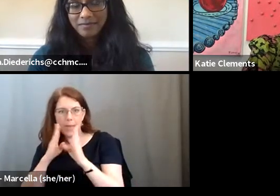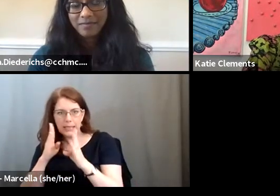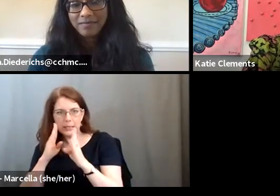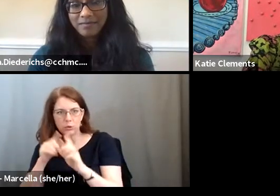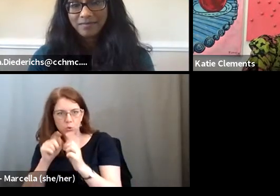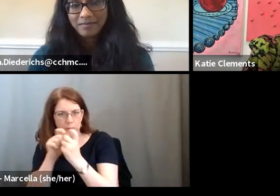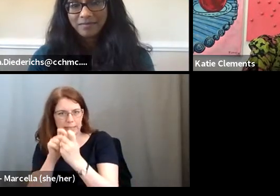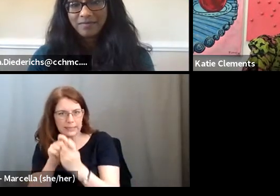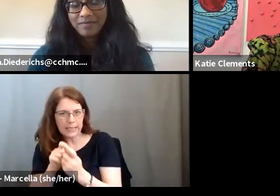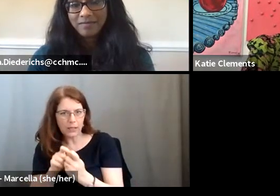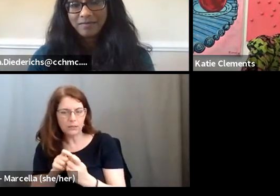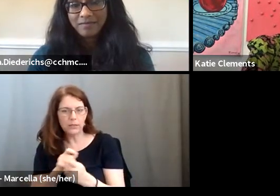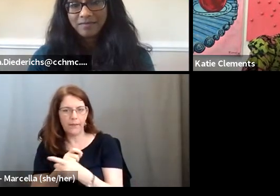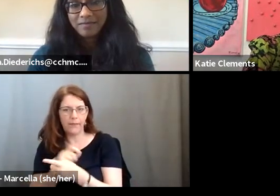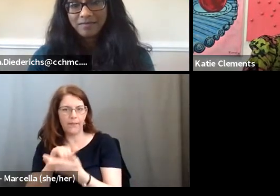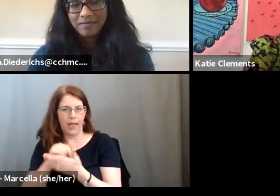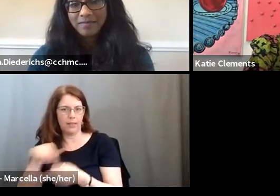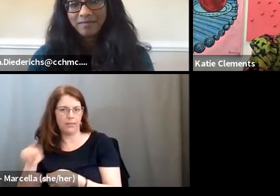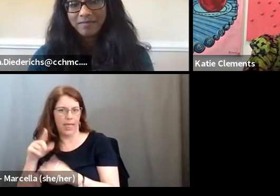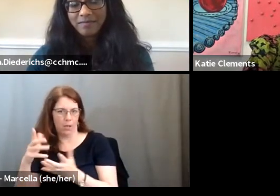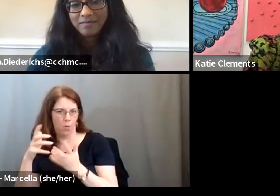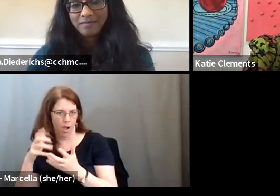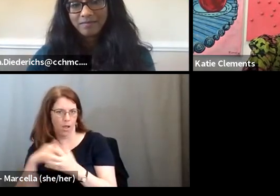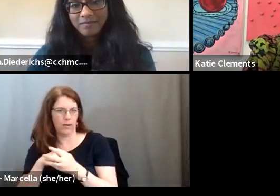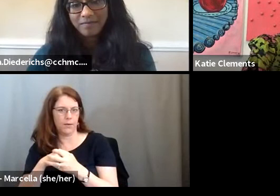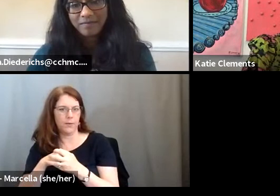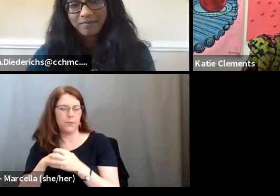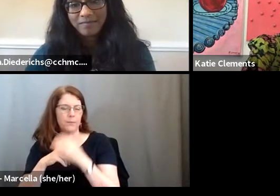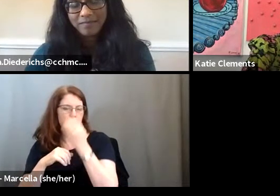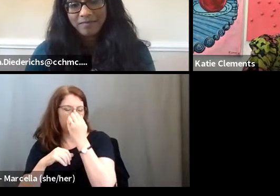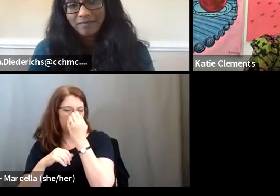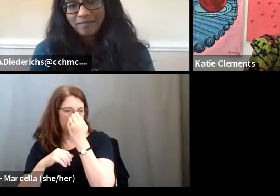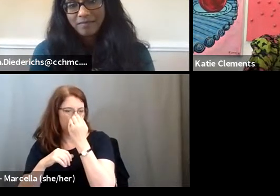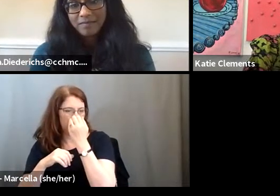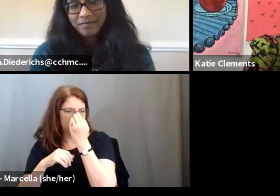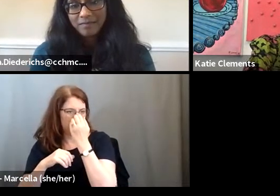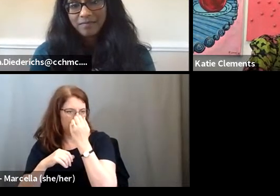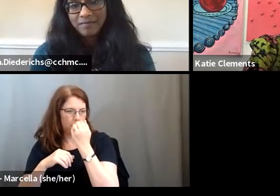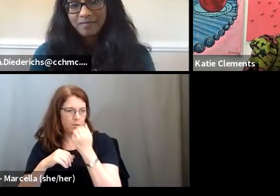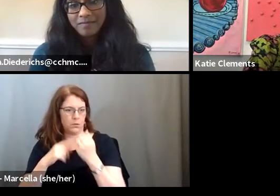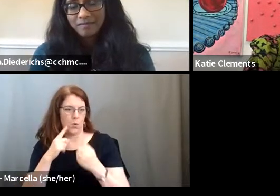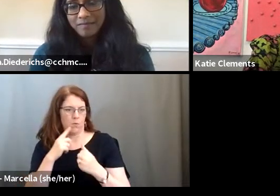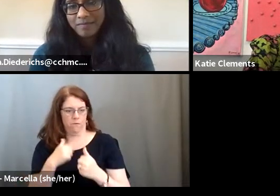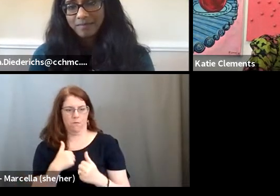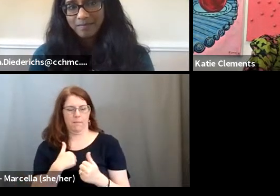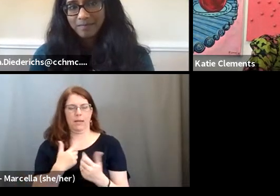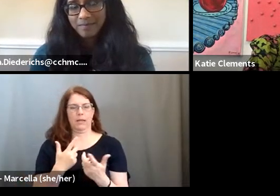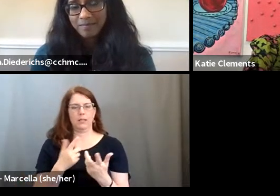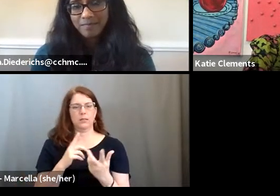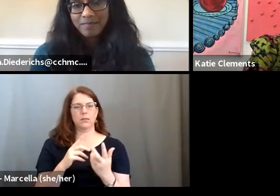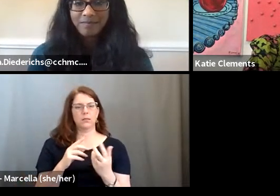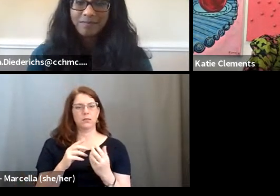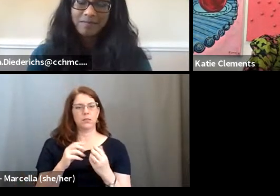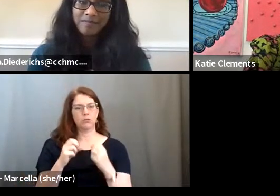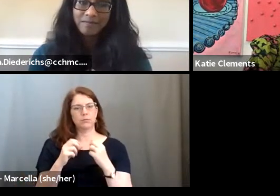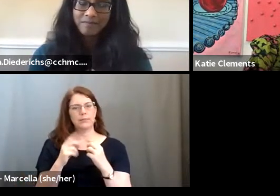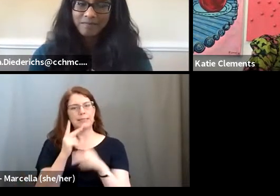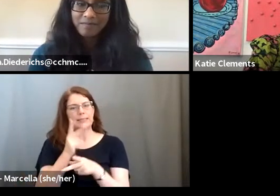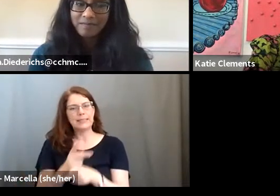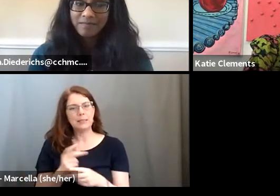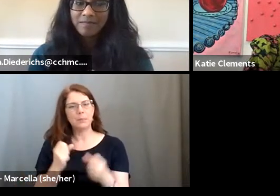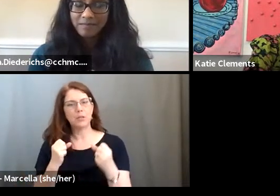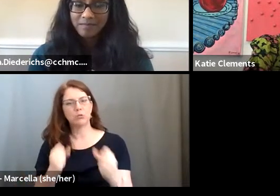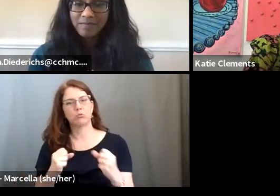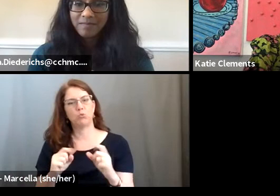details and things that have been spelled out. Um, so I think for me, it's really more of keeping a strong team and in